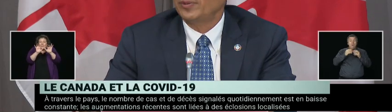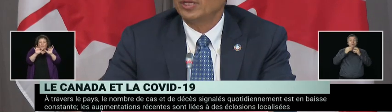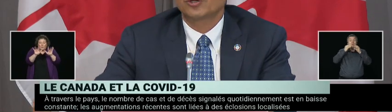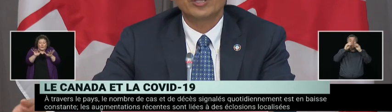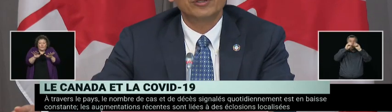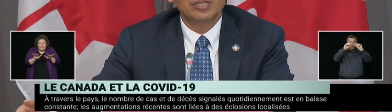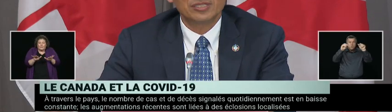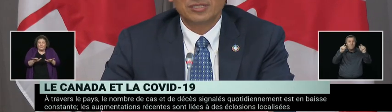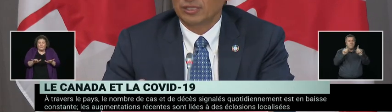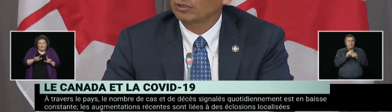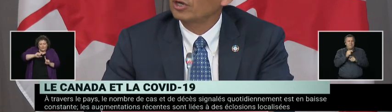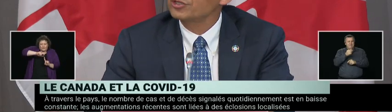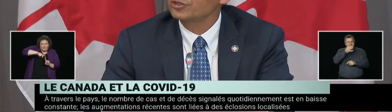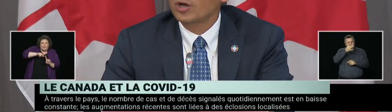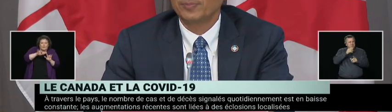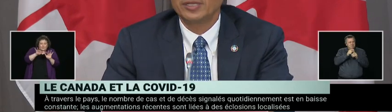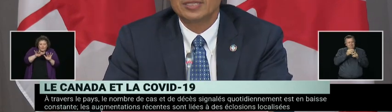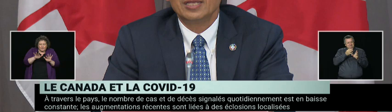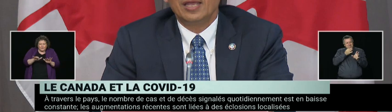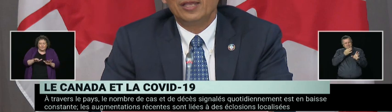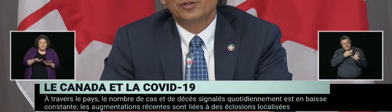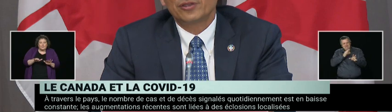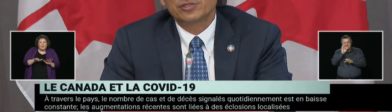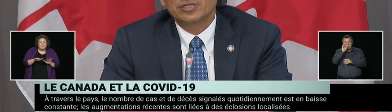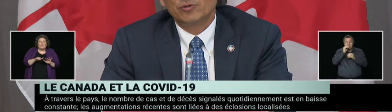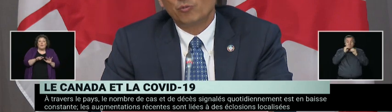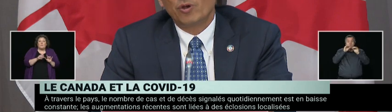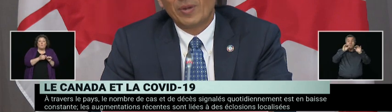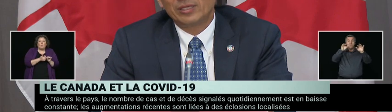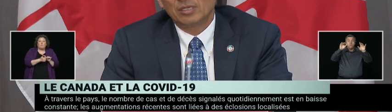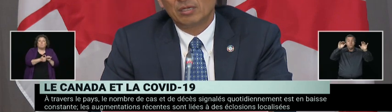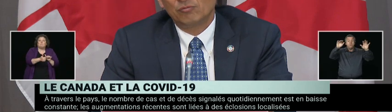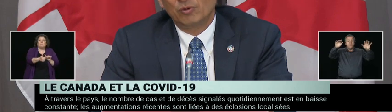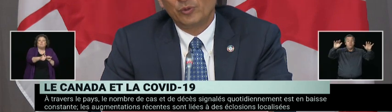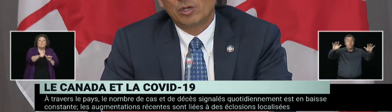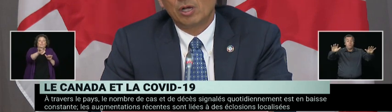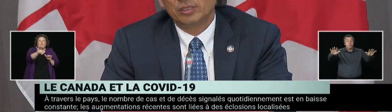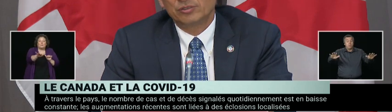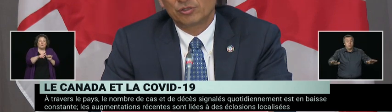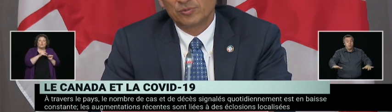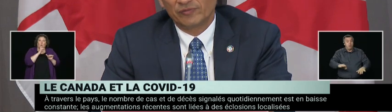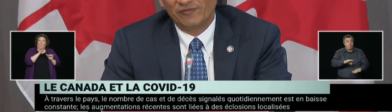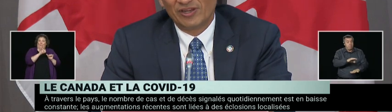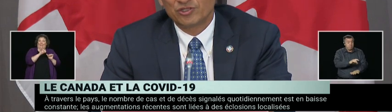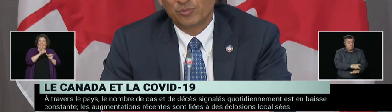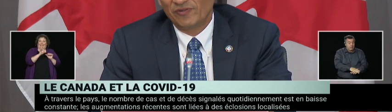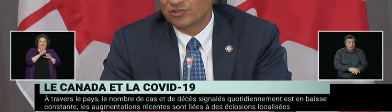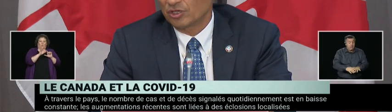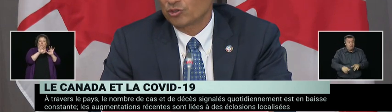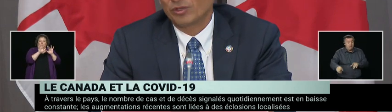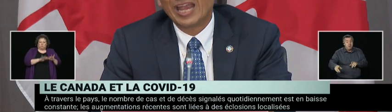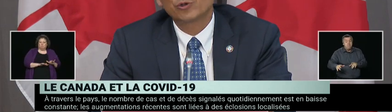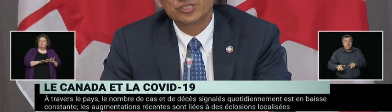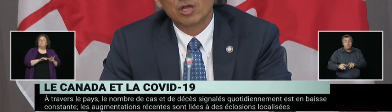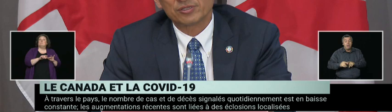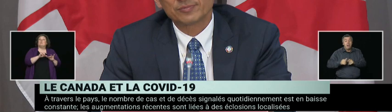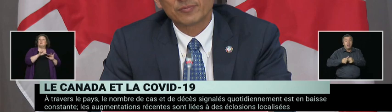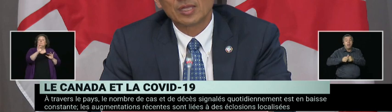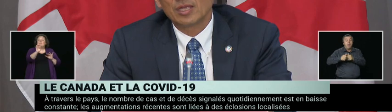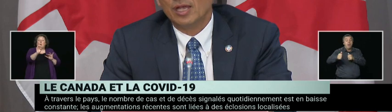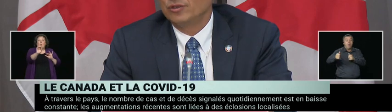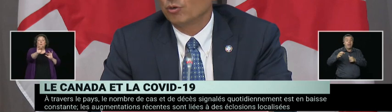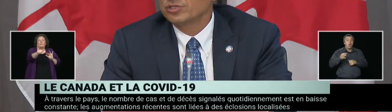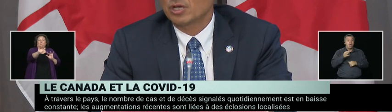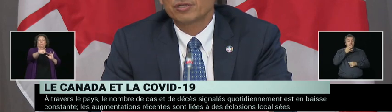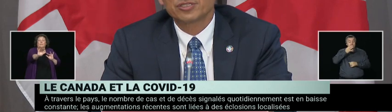probably a greater distance than the larger droplets. And there are others that might, what we call in terms of infection prevention control, aerosols.